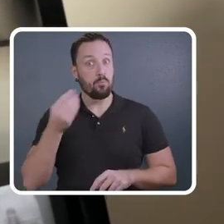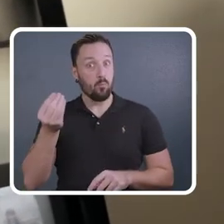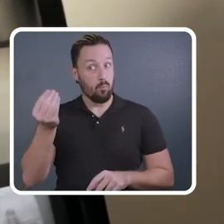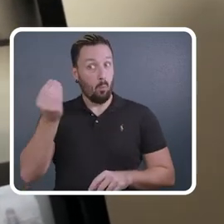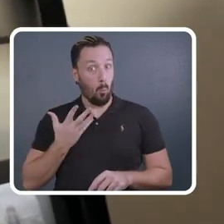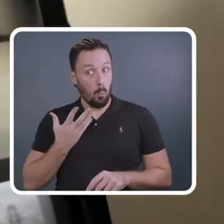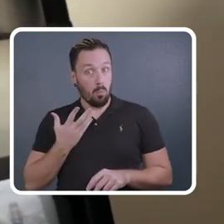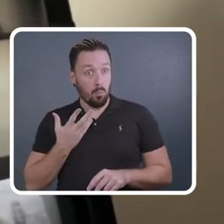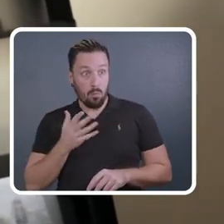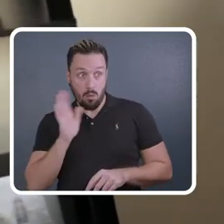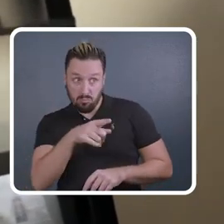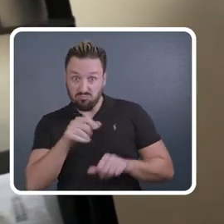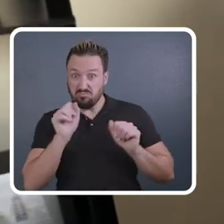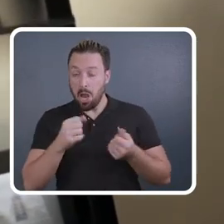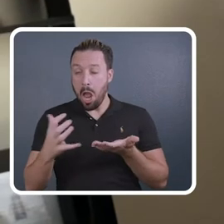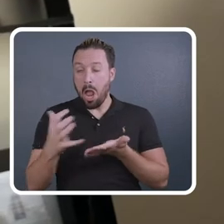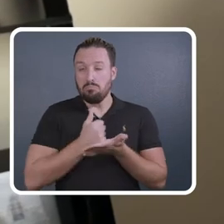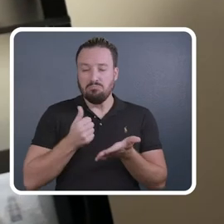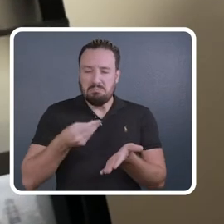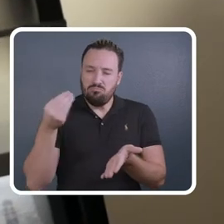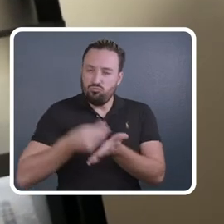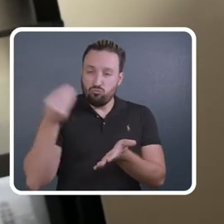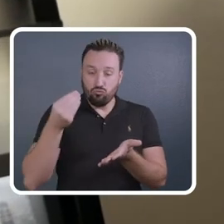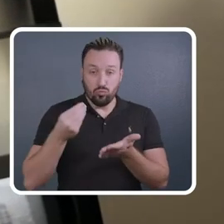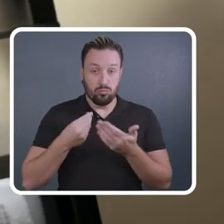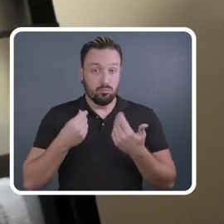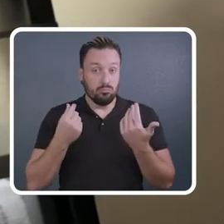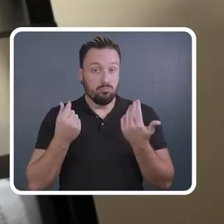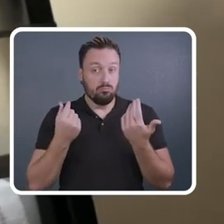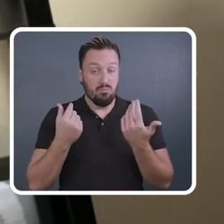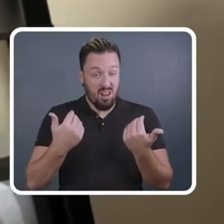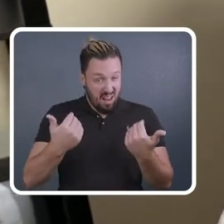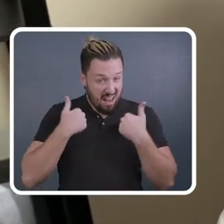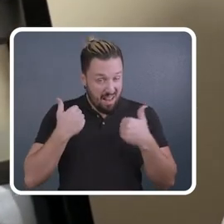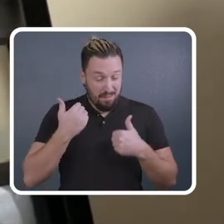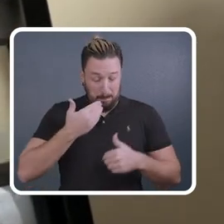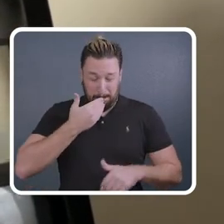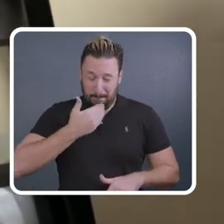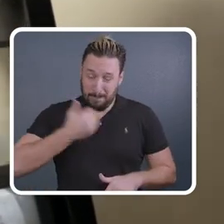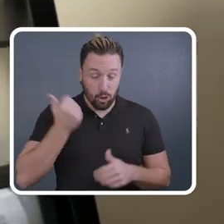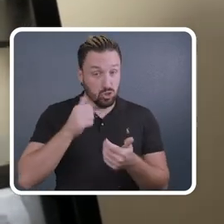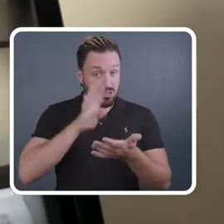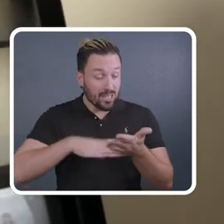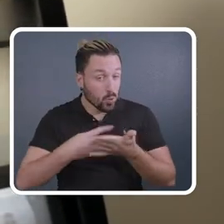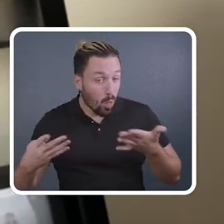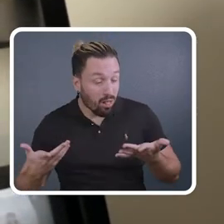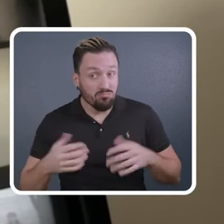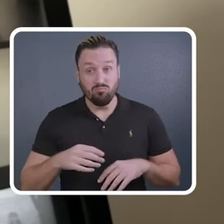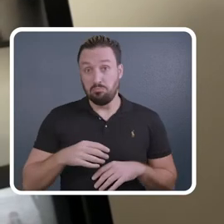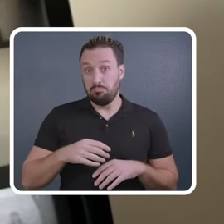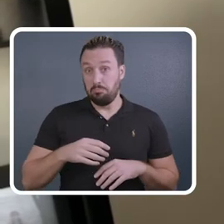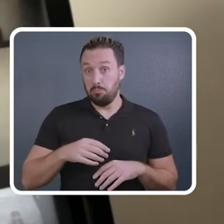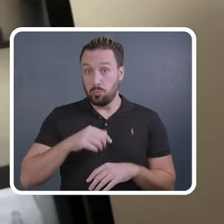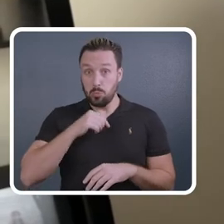told that I could make so much more money. I could have a much better schedule.